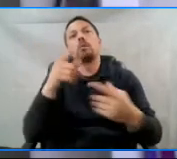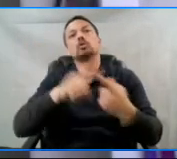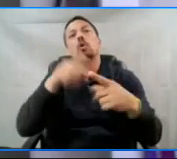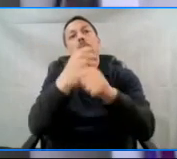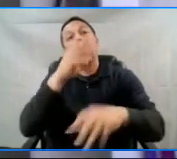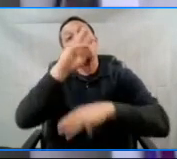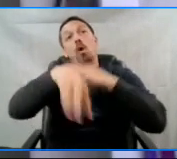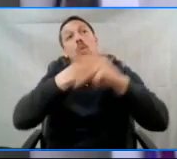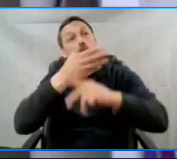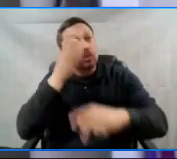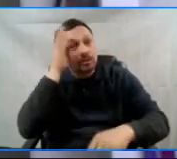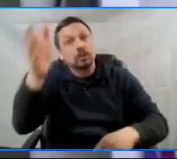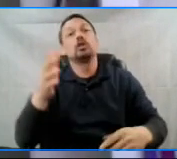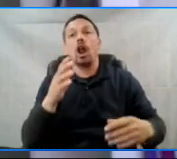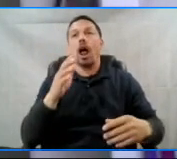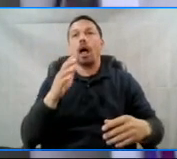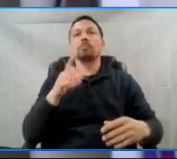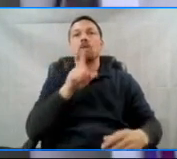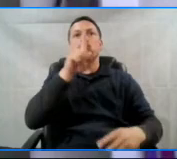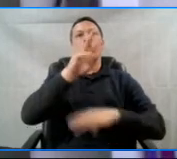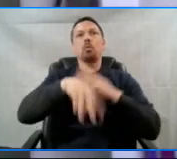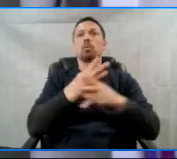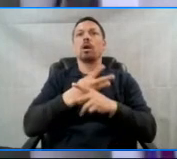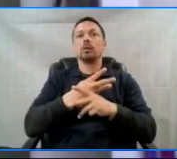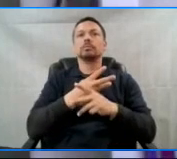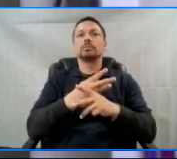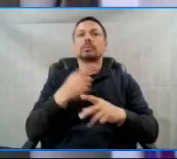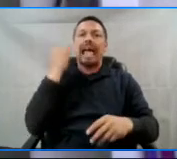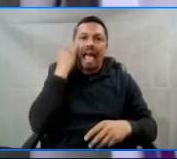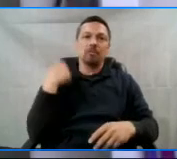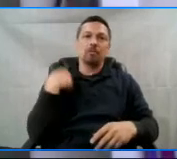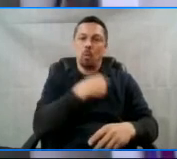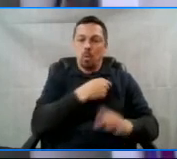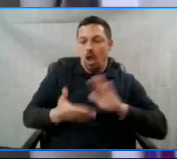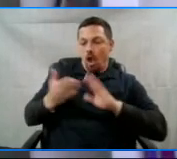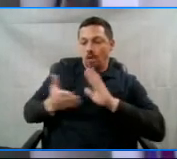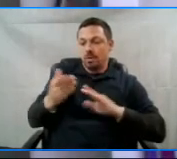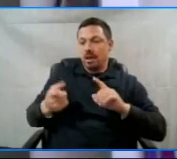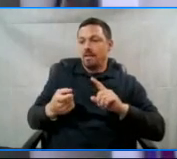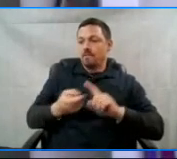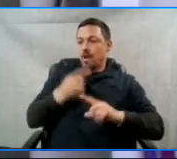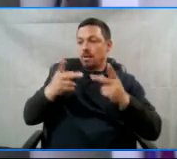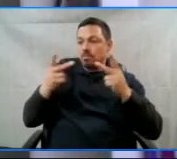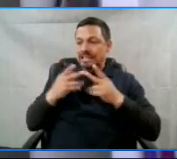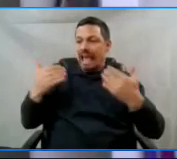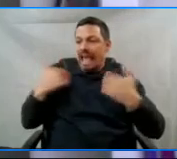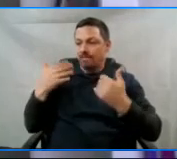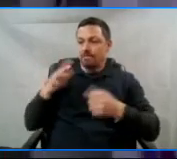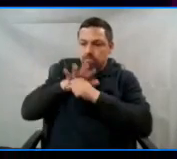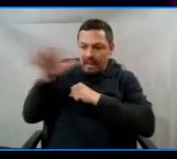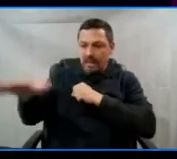we want to live in a reality if we operate from a place of abundance and we do it together.